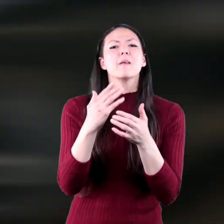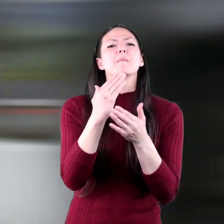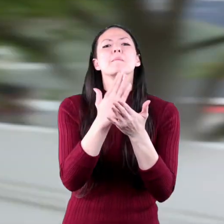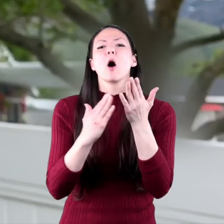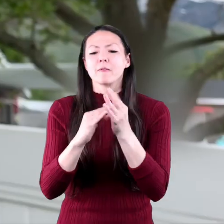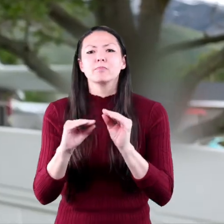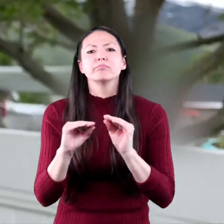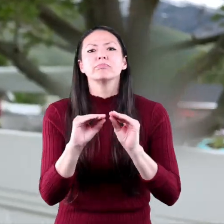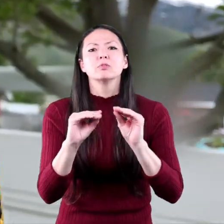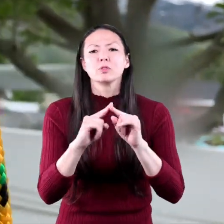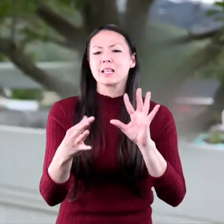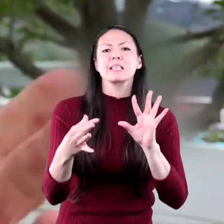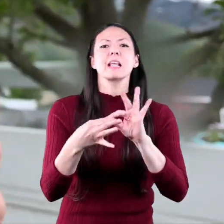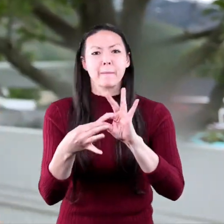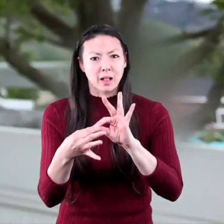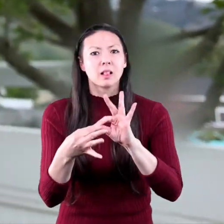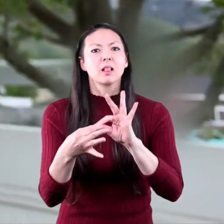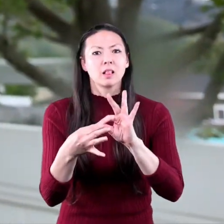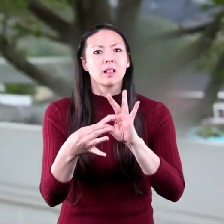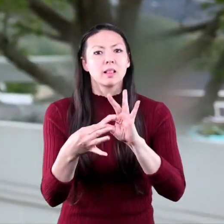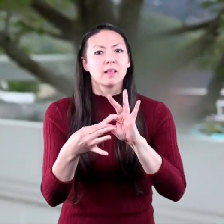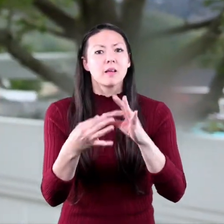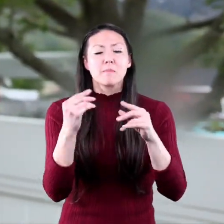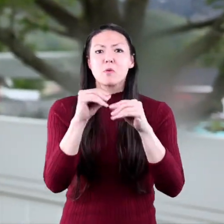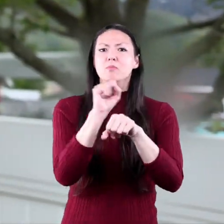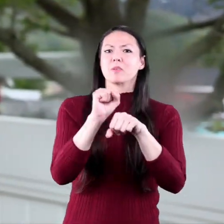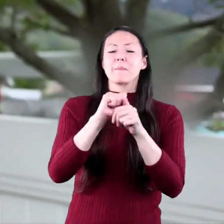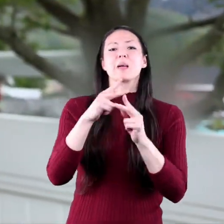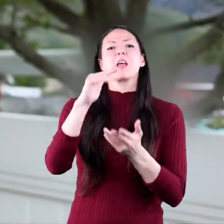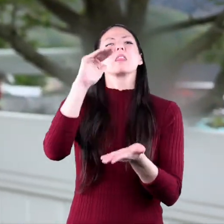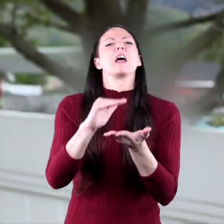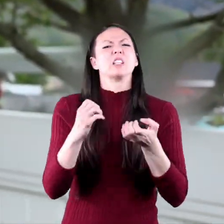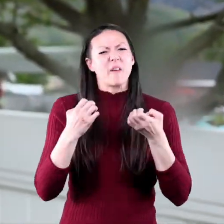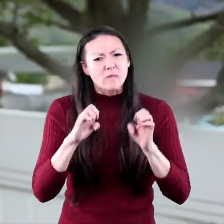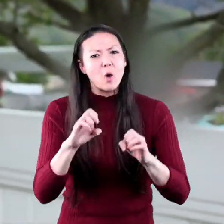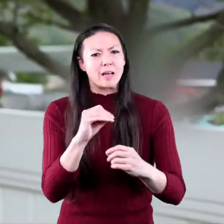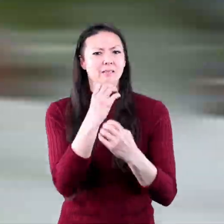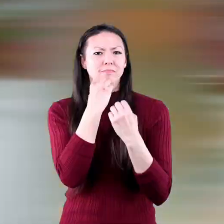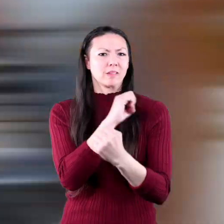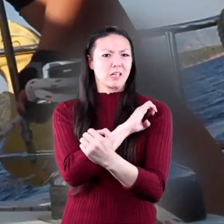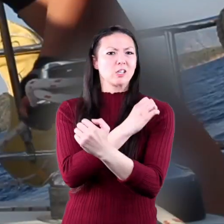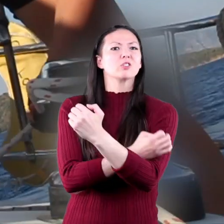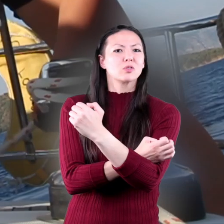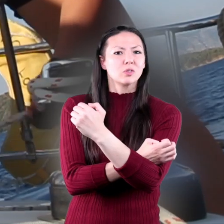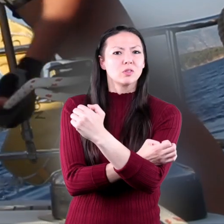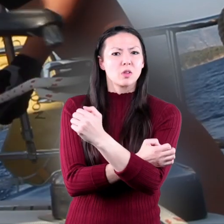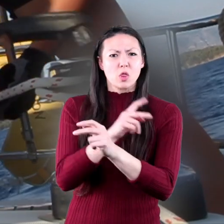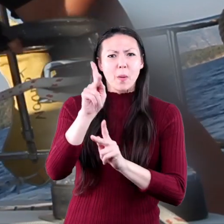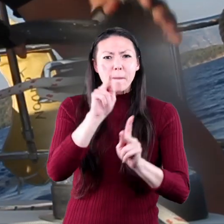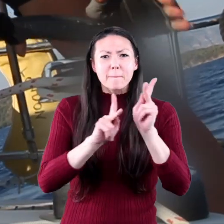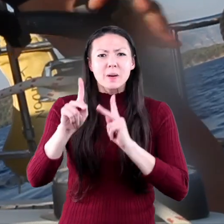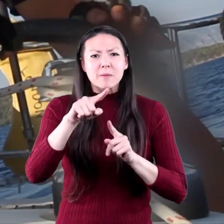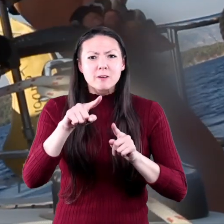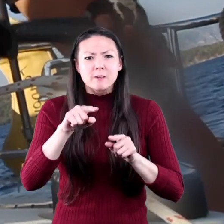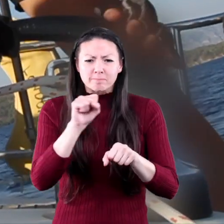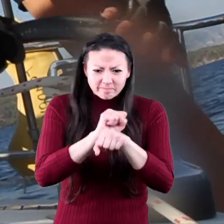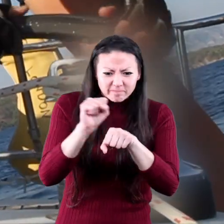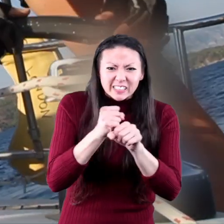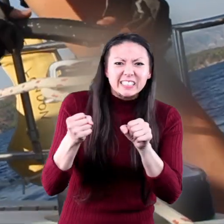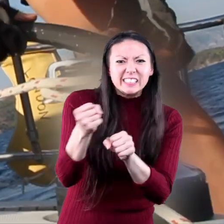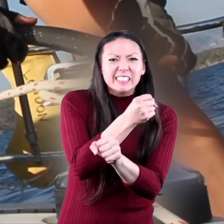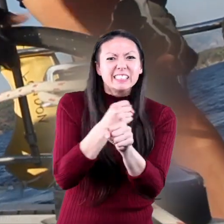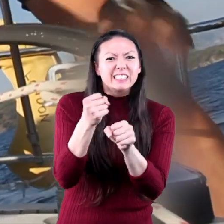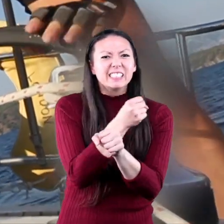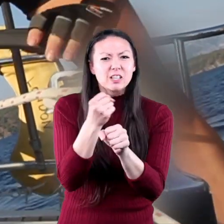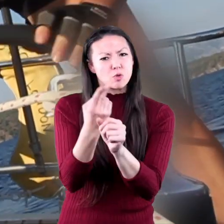few moving parts and should enable you to do more work with less effort and energy. Look at this person hoist a sail with a